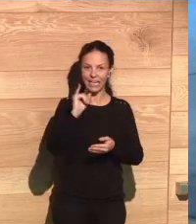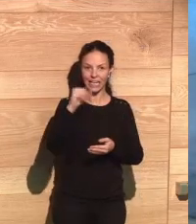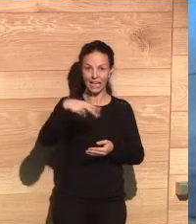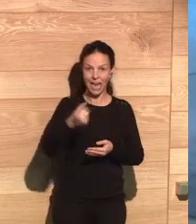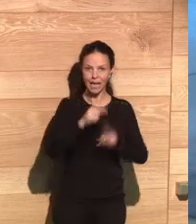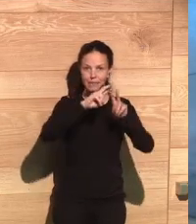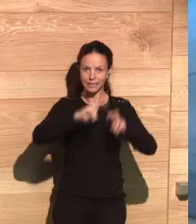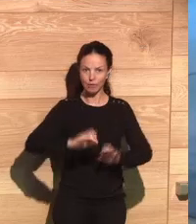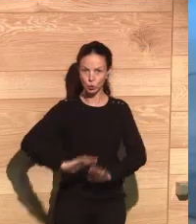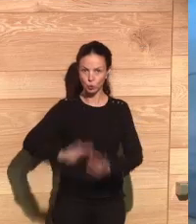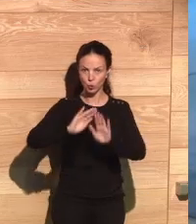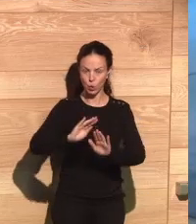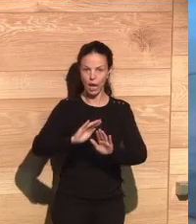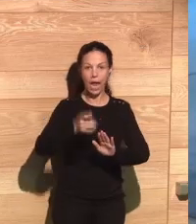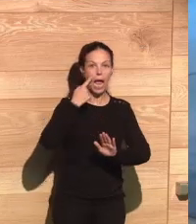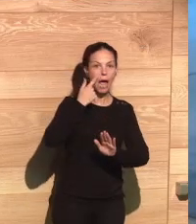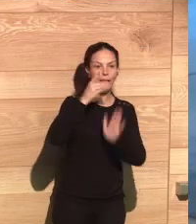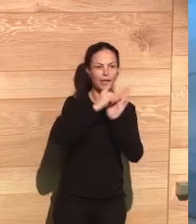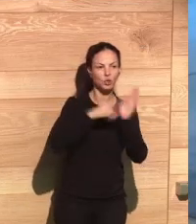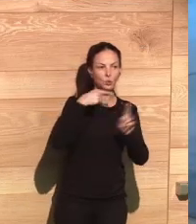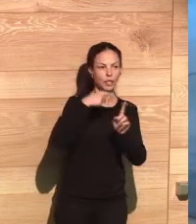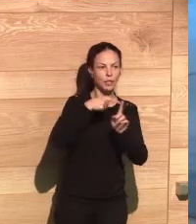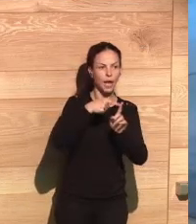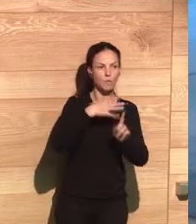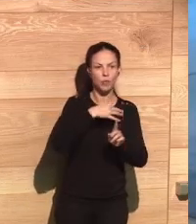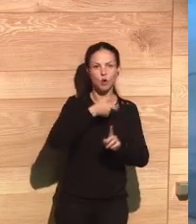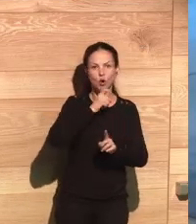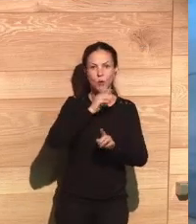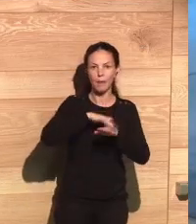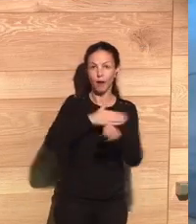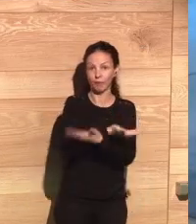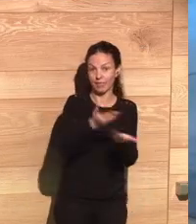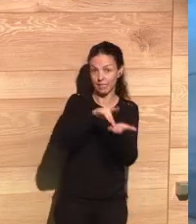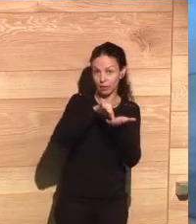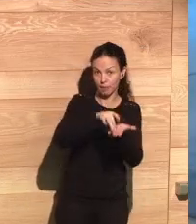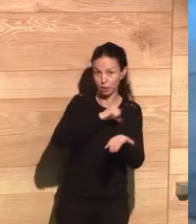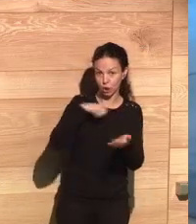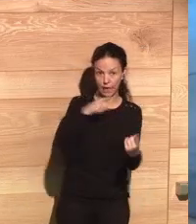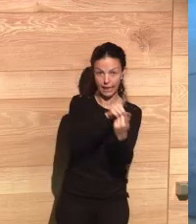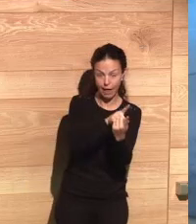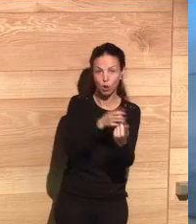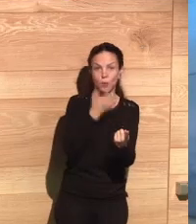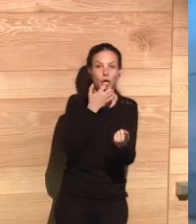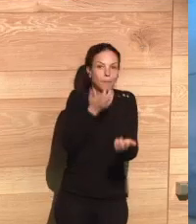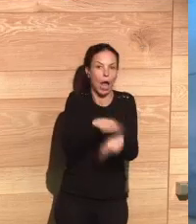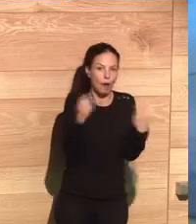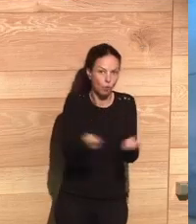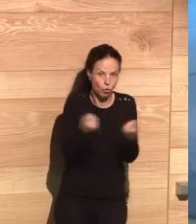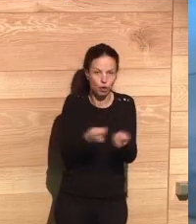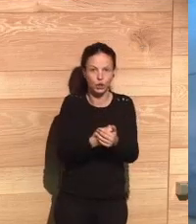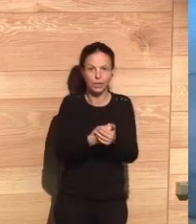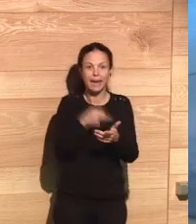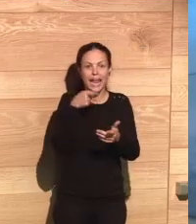is the focus of Karina Vaughan's study. How we can use this data in order to provide personalized or customized